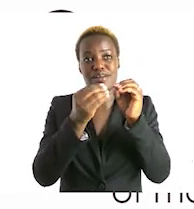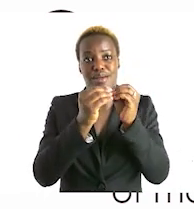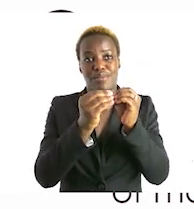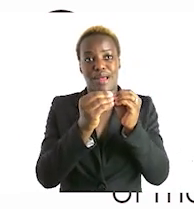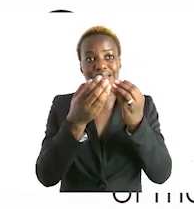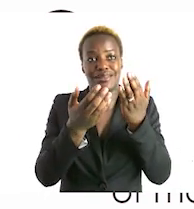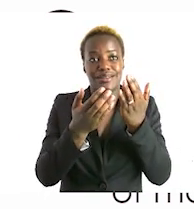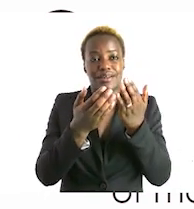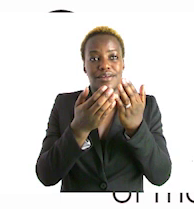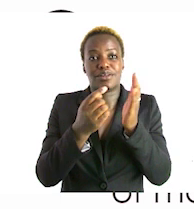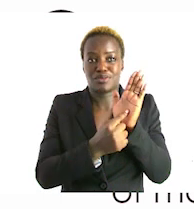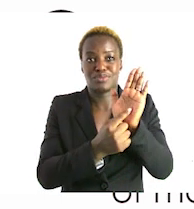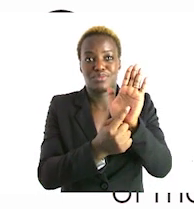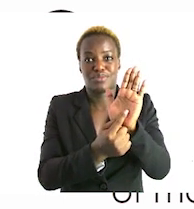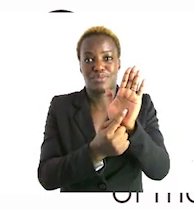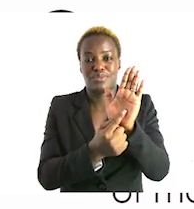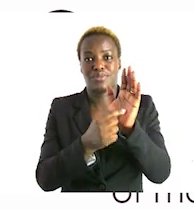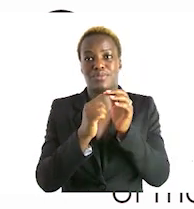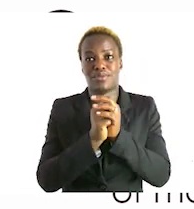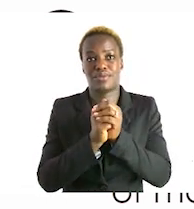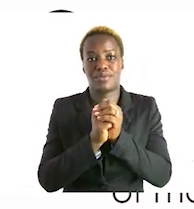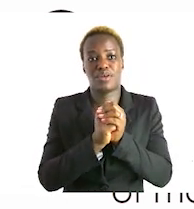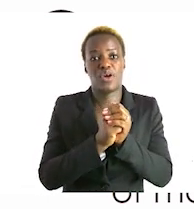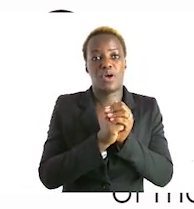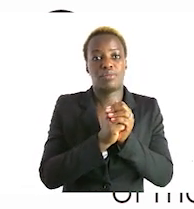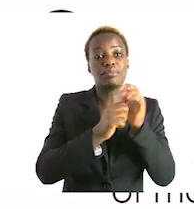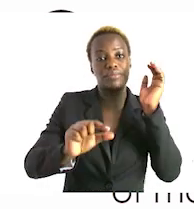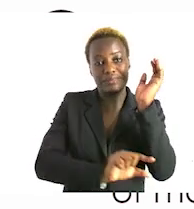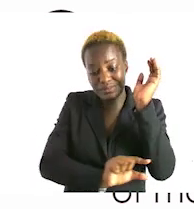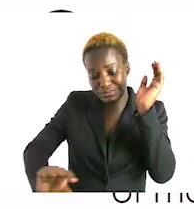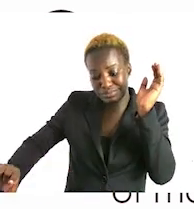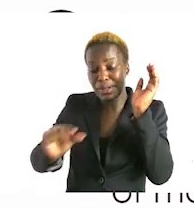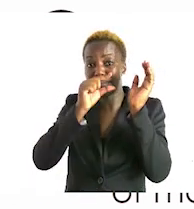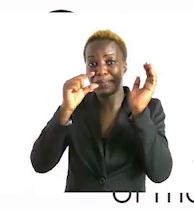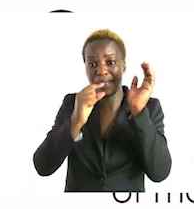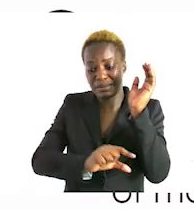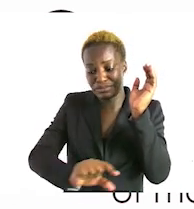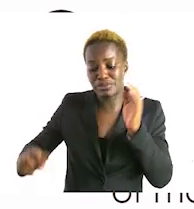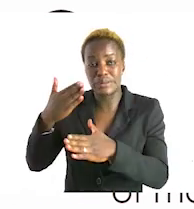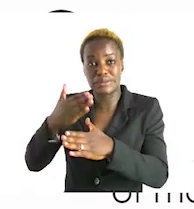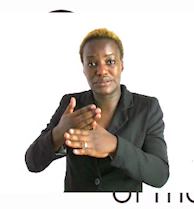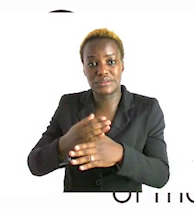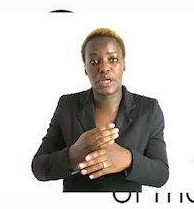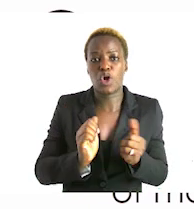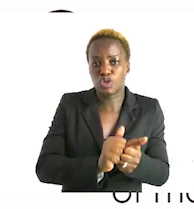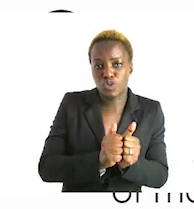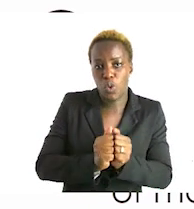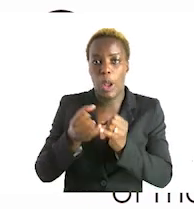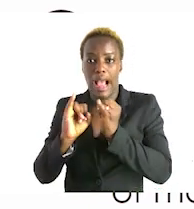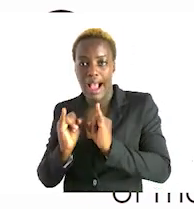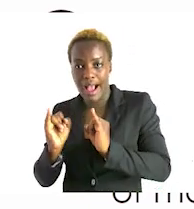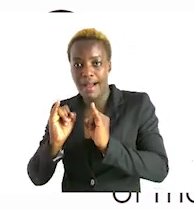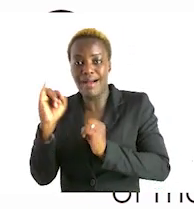we have the bar for sports we have the bar going up for the art drama choir